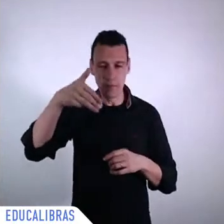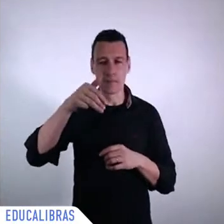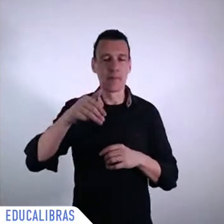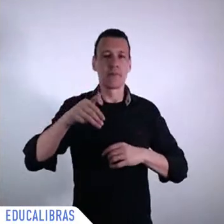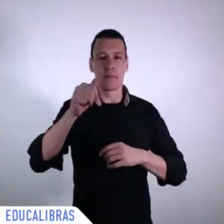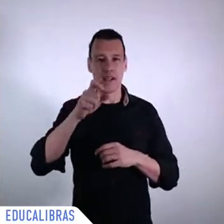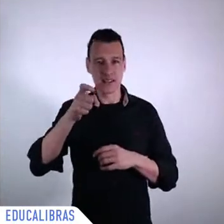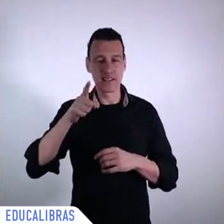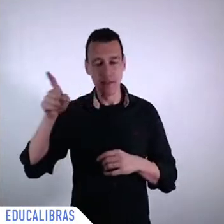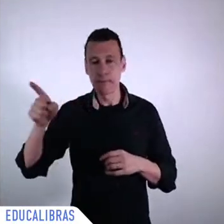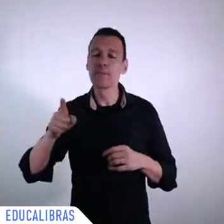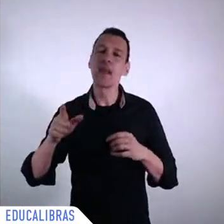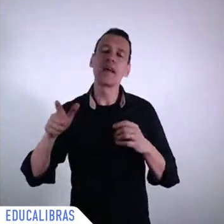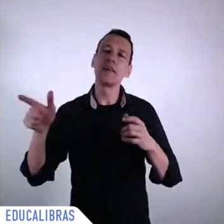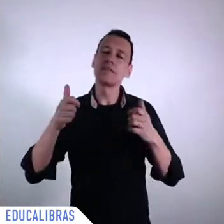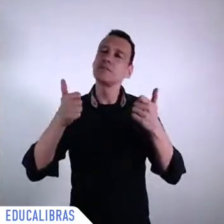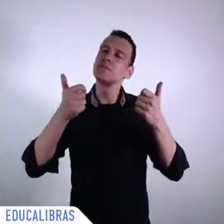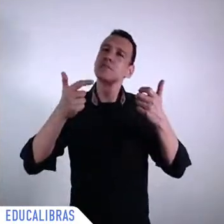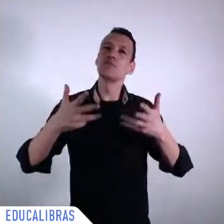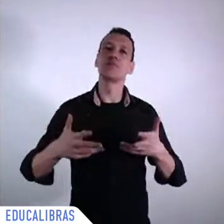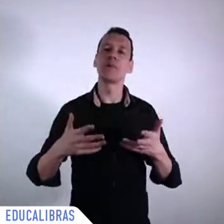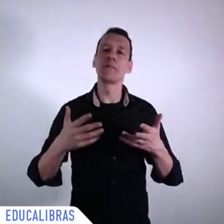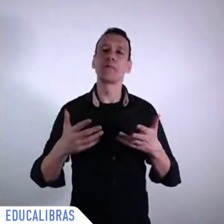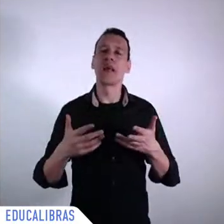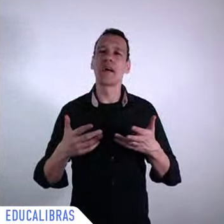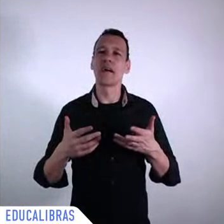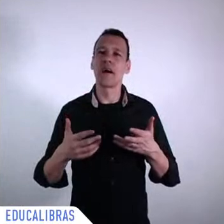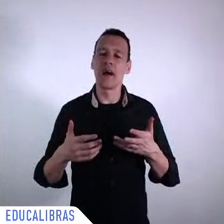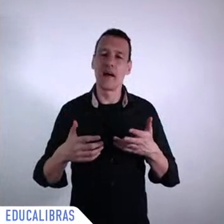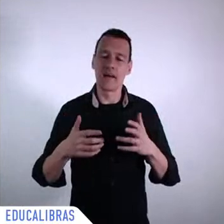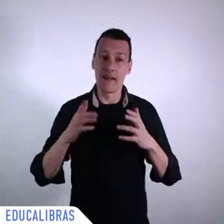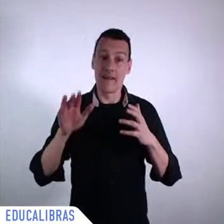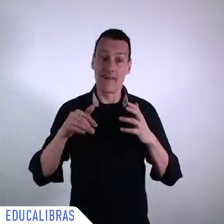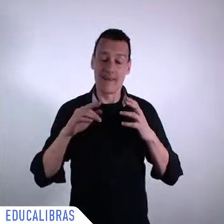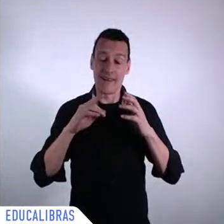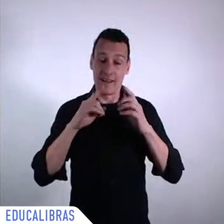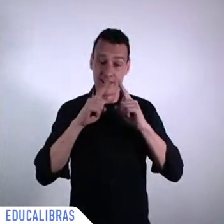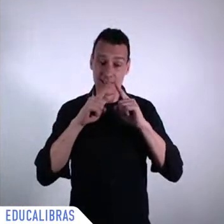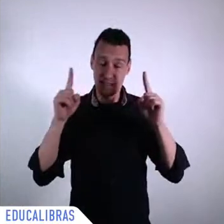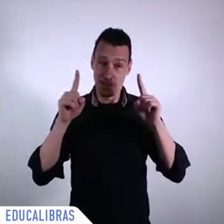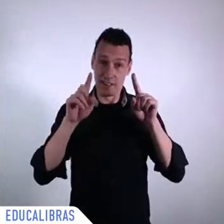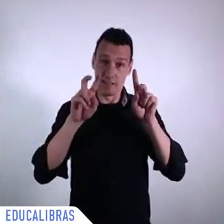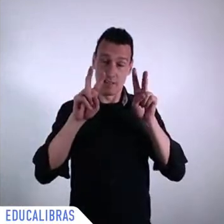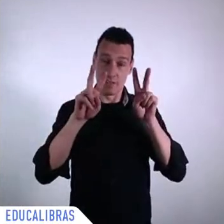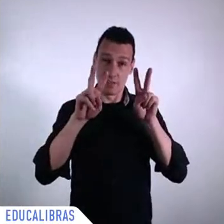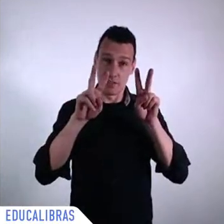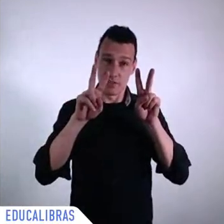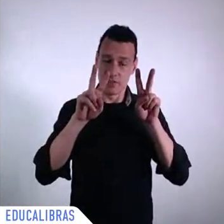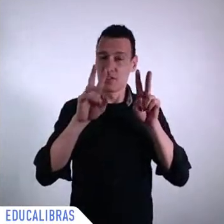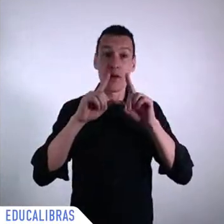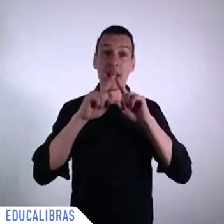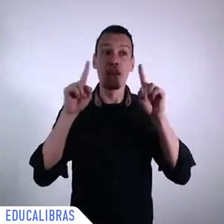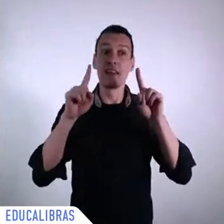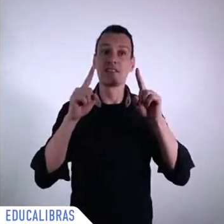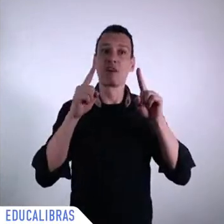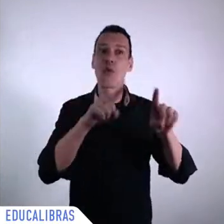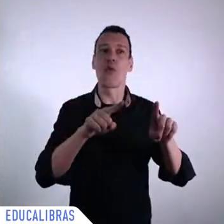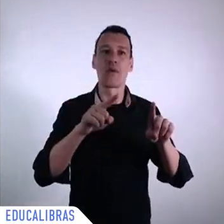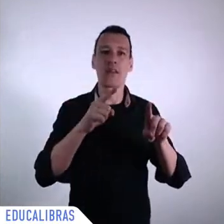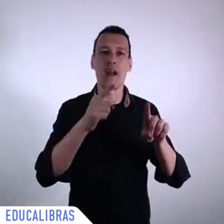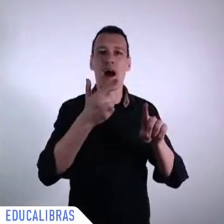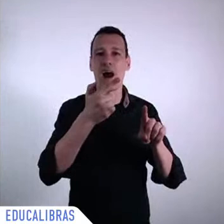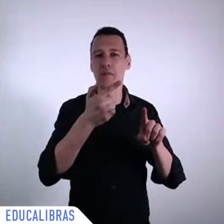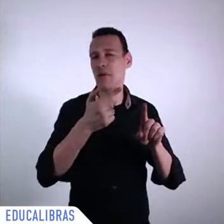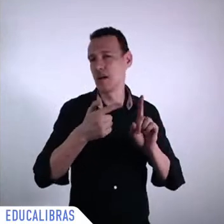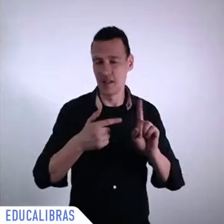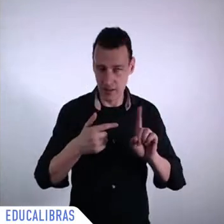But what we saw in Chile was the criticism, not of all the academics, maybe the academics too, but it was the criticism of the streets. I